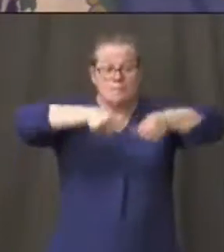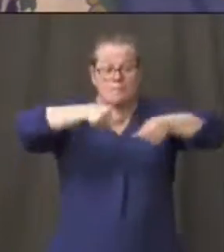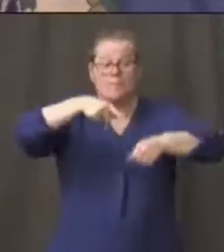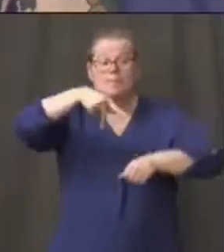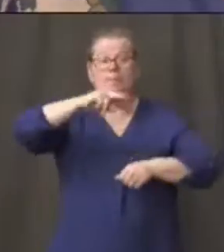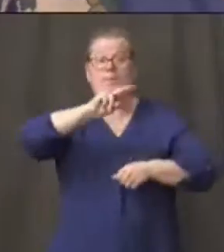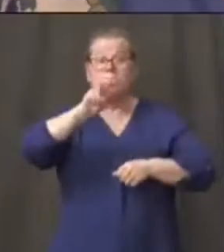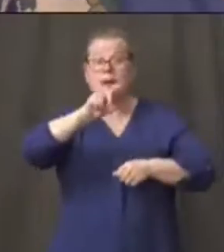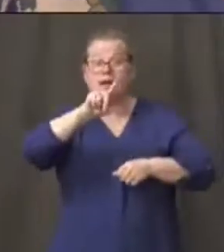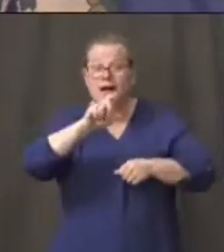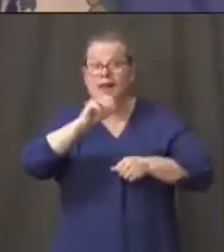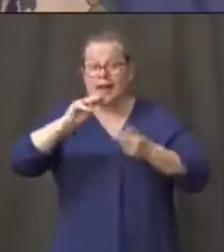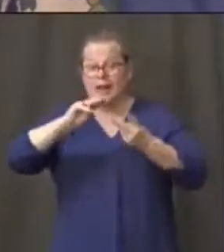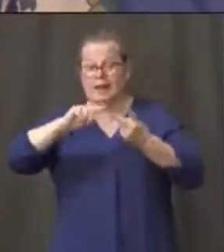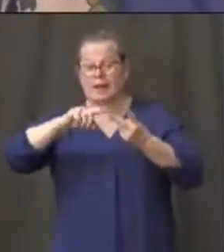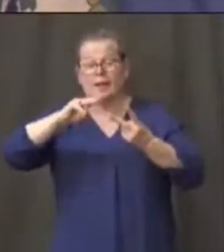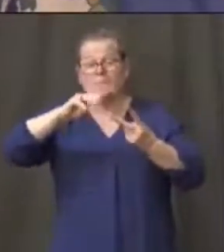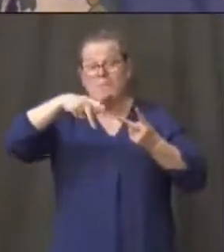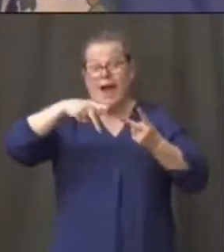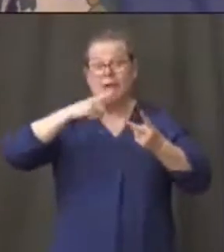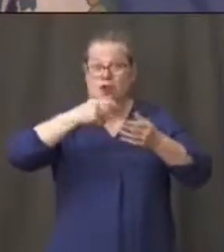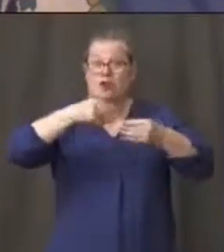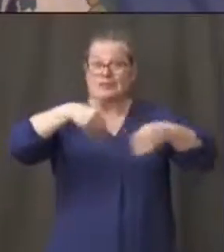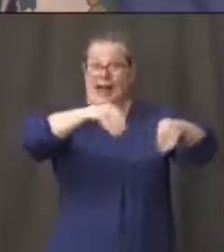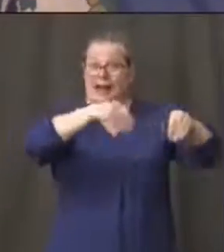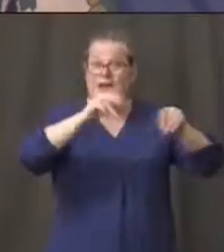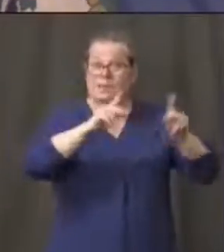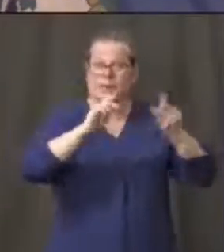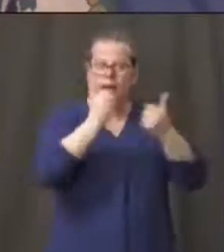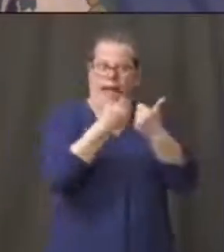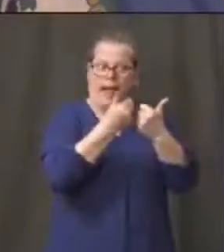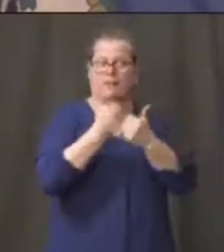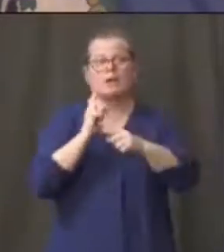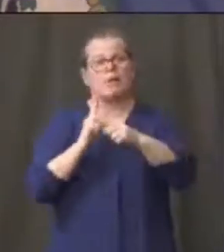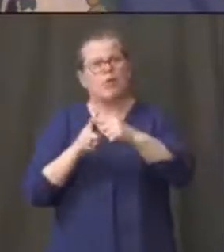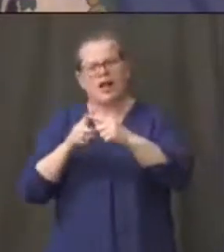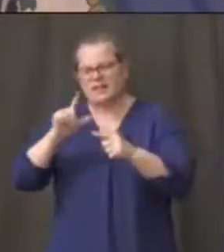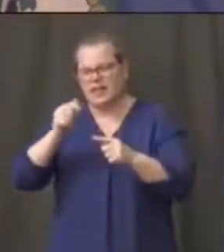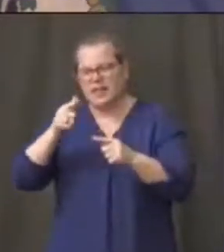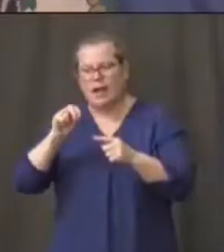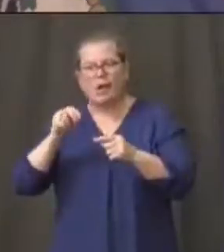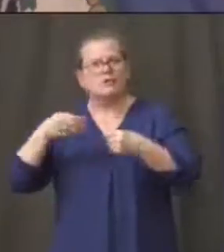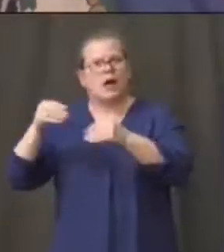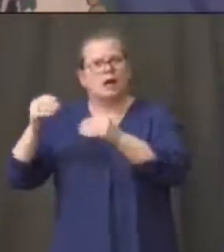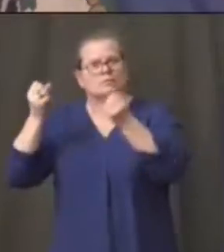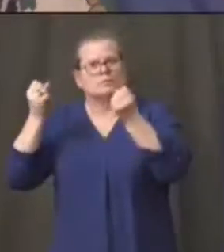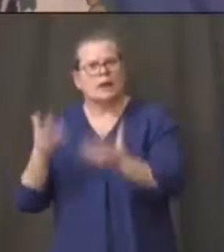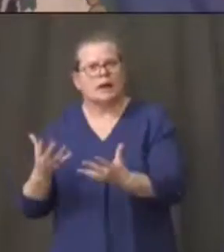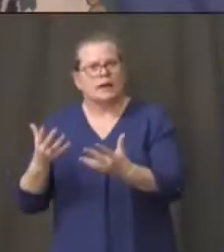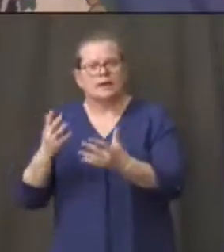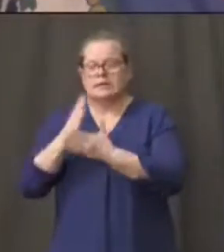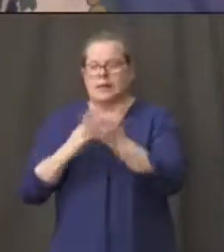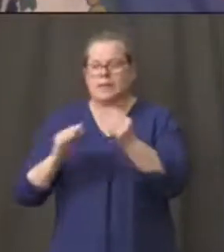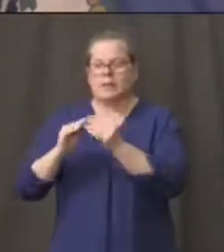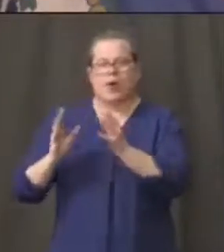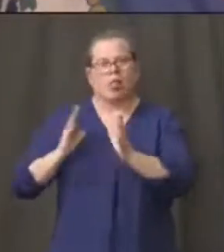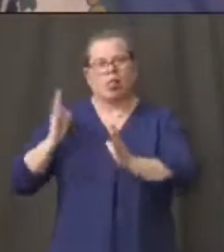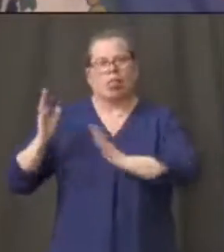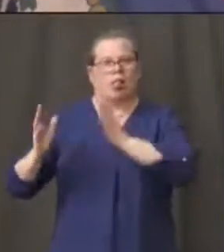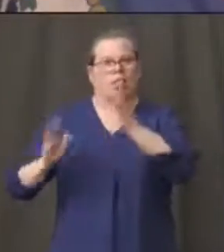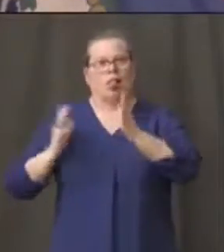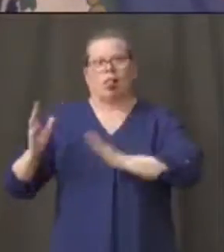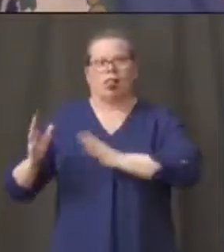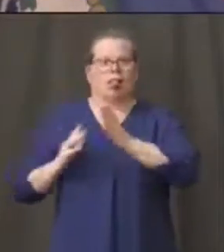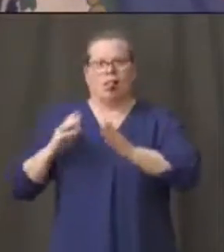and in particular some of the most exotic lego designs the um you know the millennium